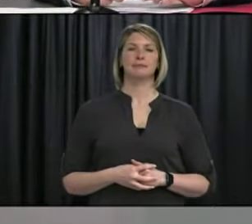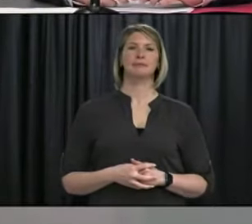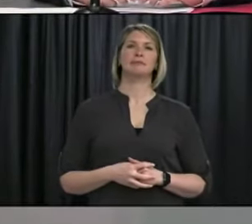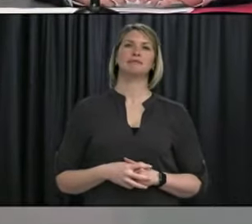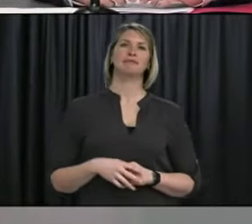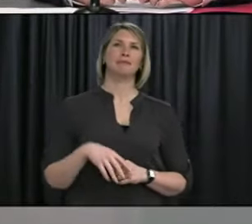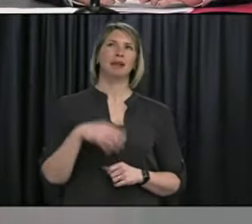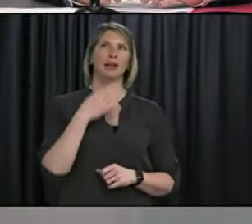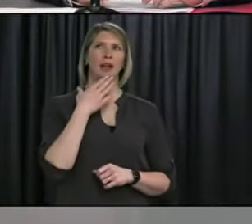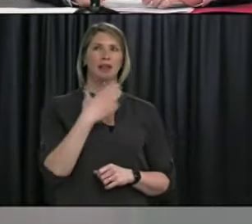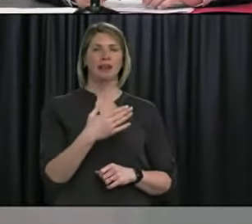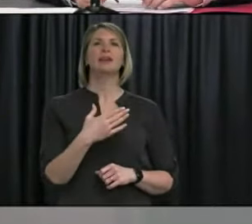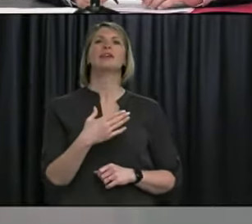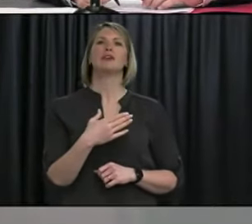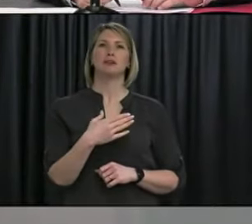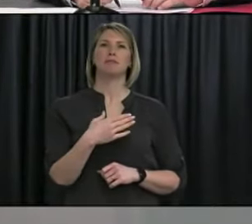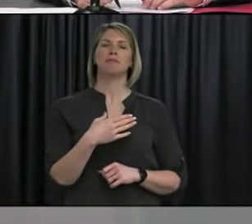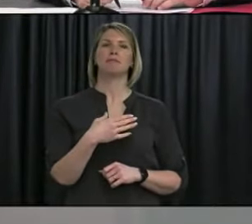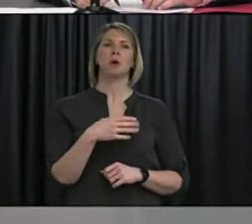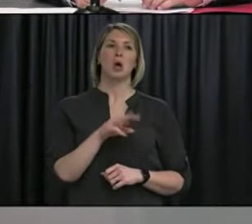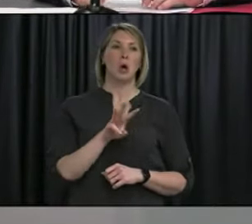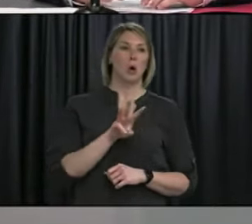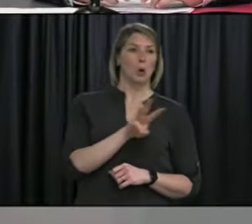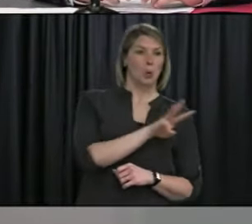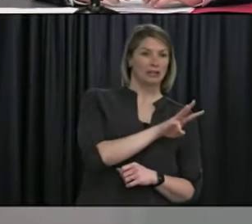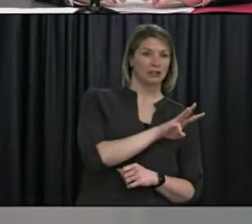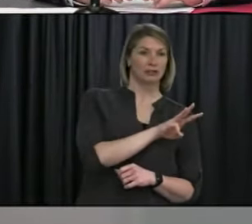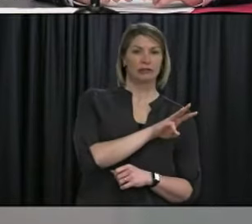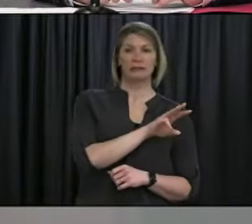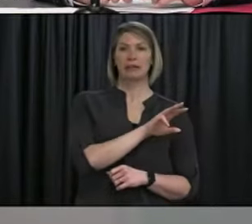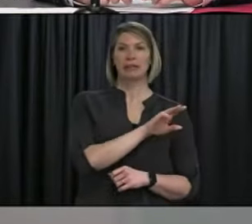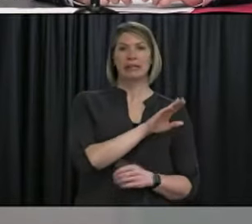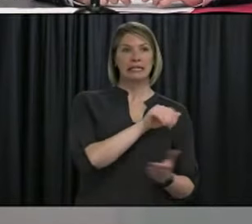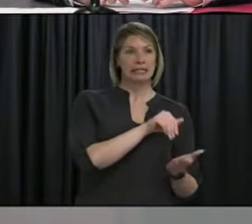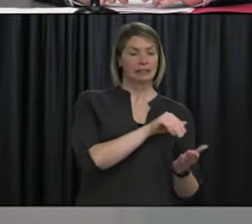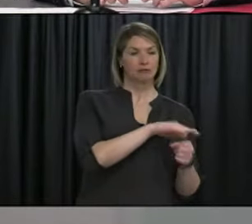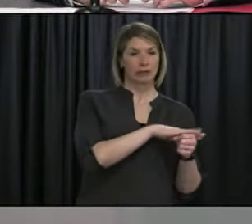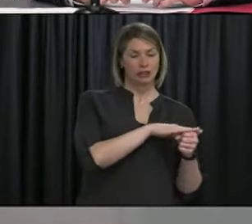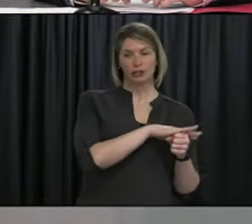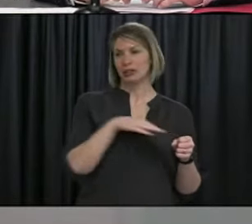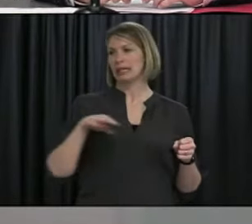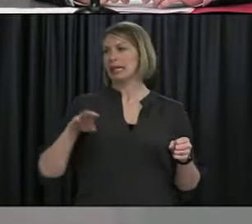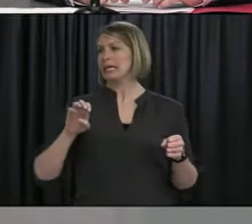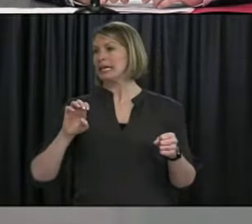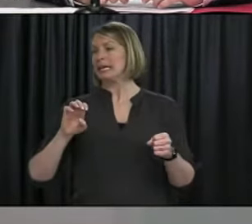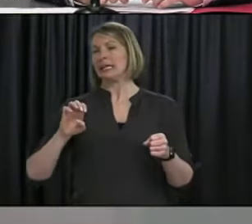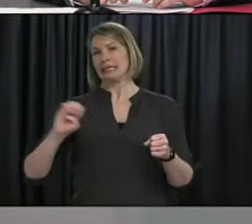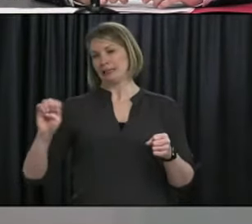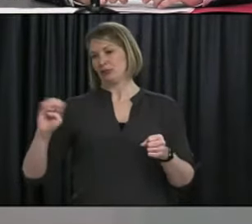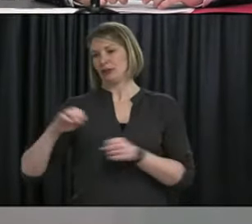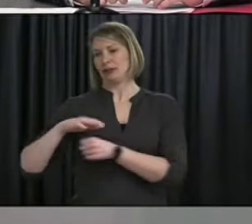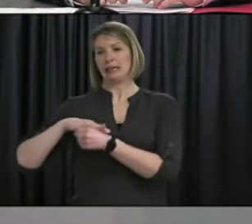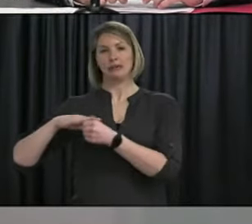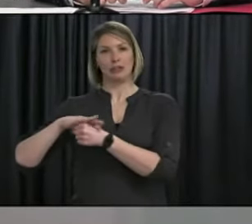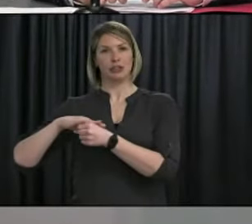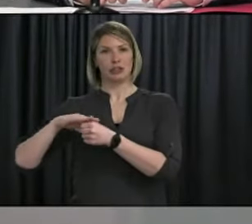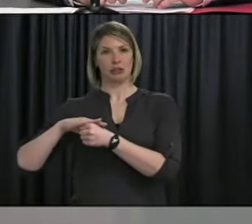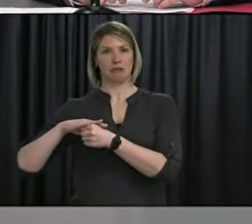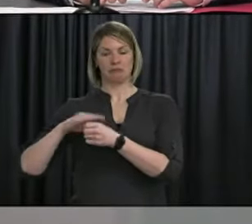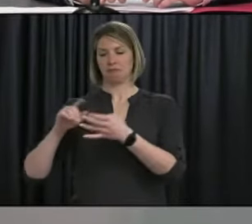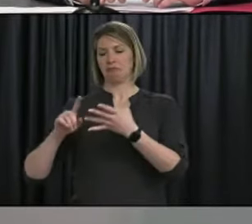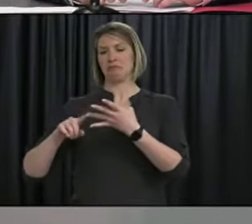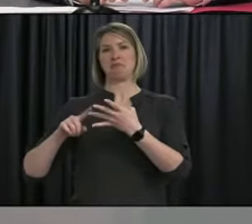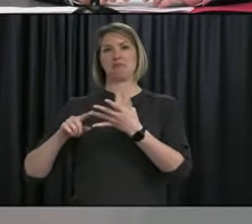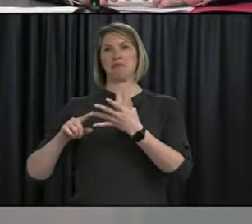Thank you. It's looking like Western and Eastern Health allowing for AstraZeneca clinics at end of this week to move through the limited